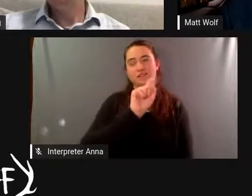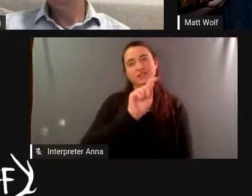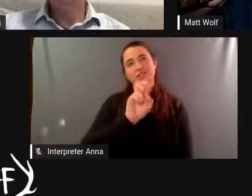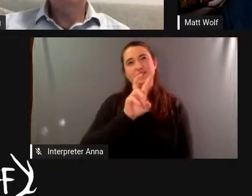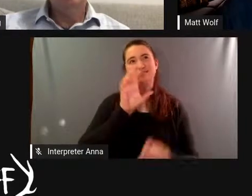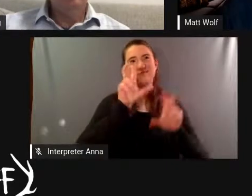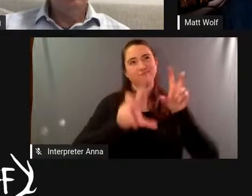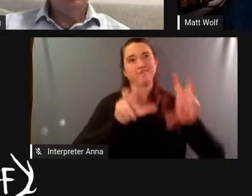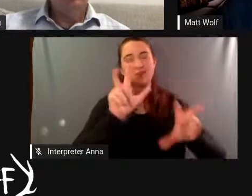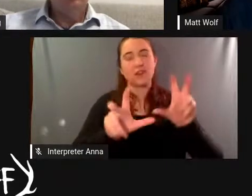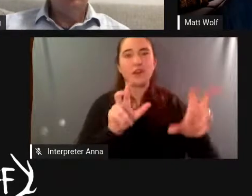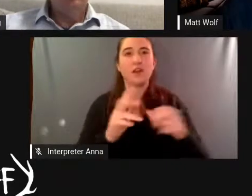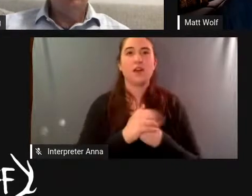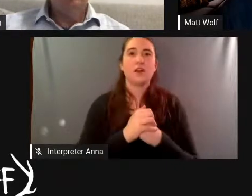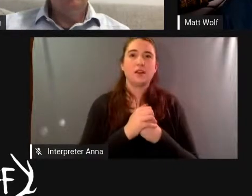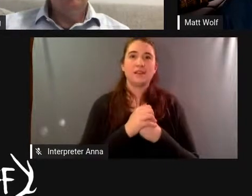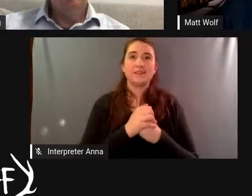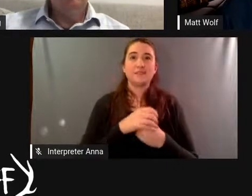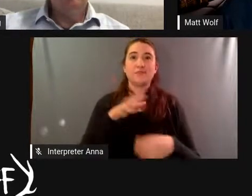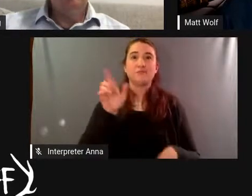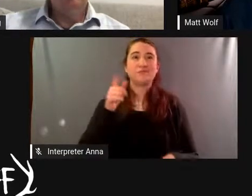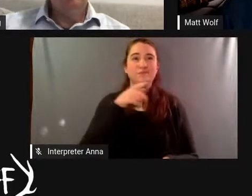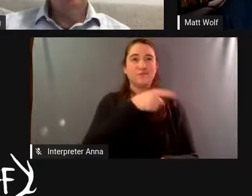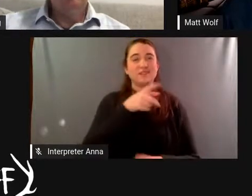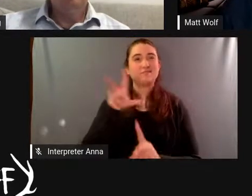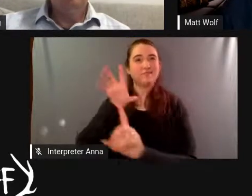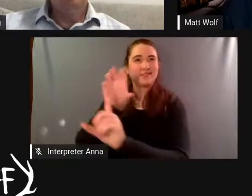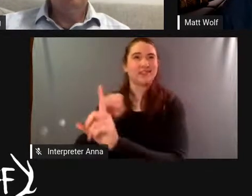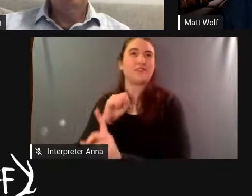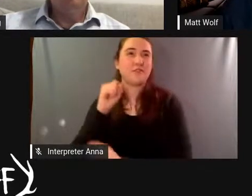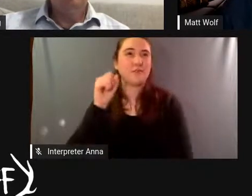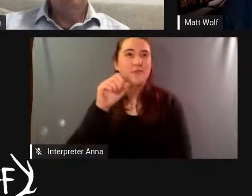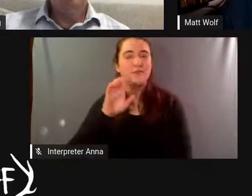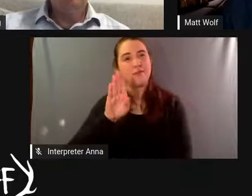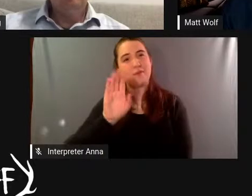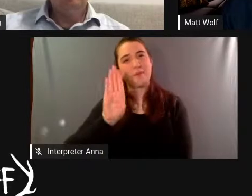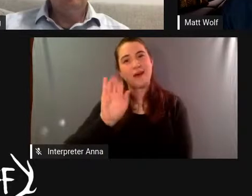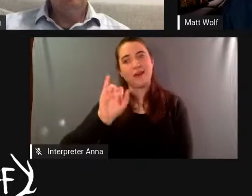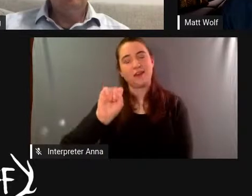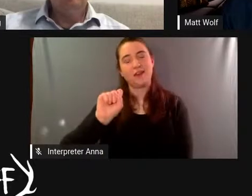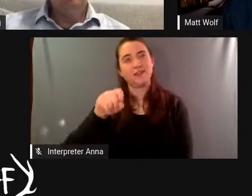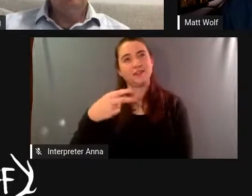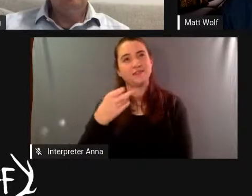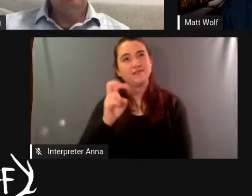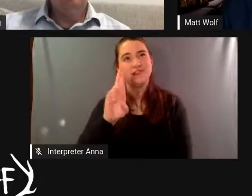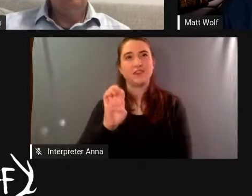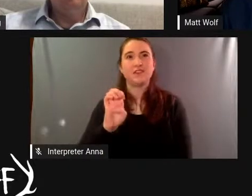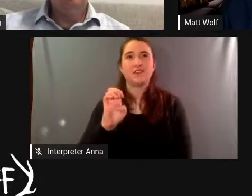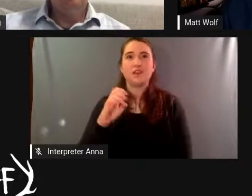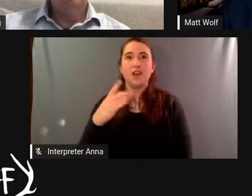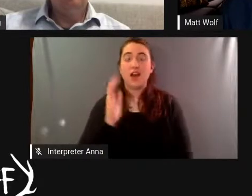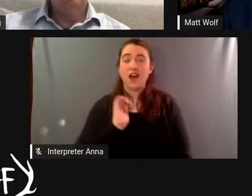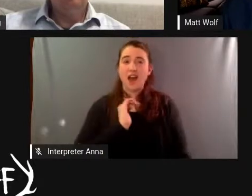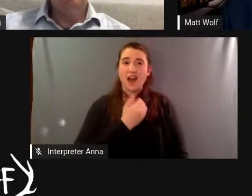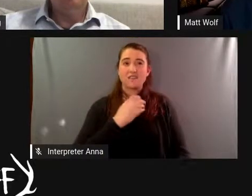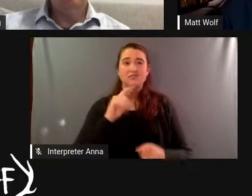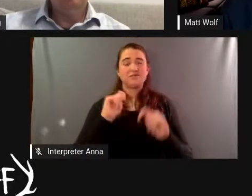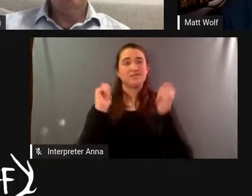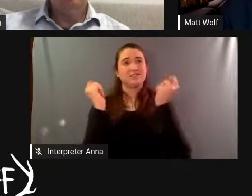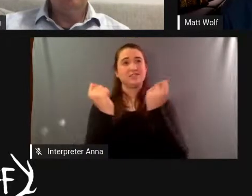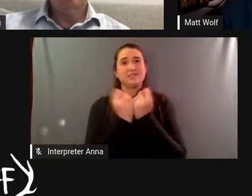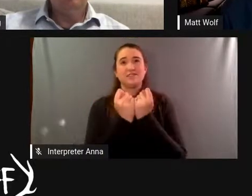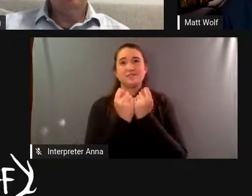uh really polarized uh my team inside our team inside bias for two we would have had difficulty